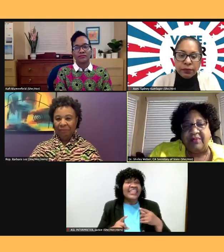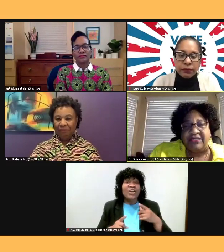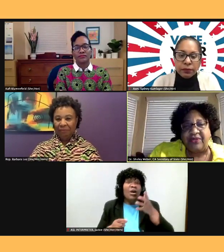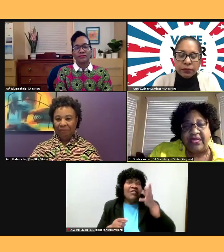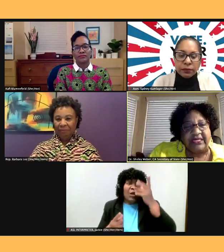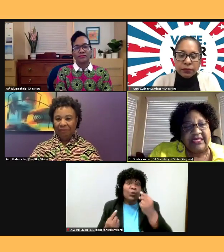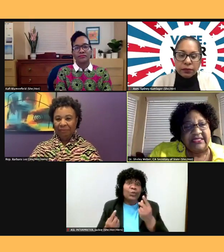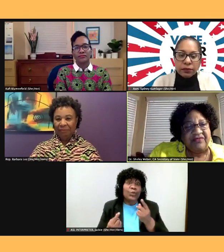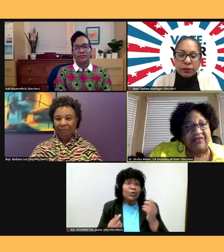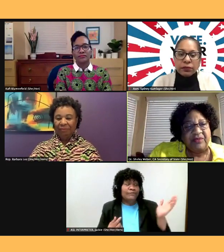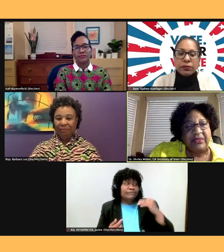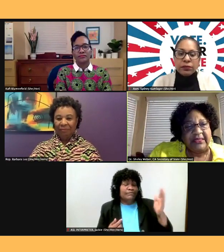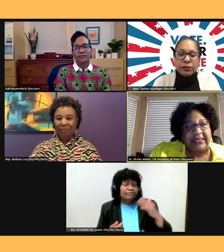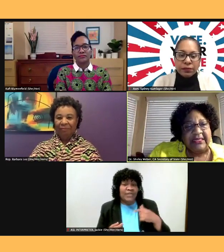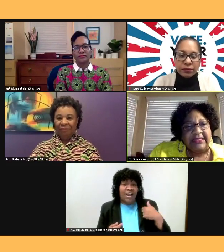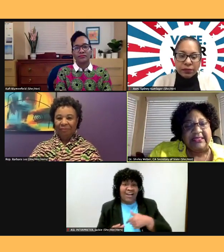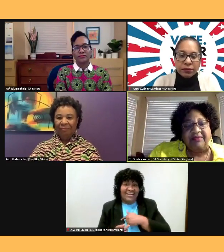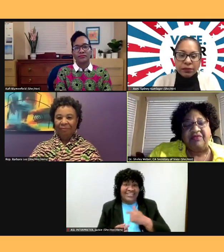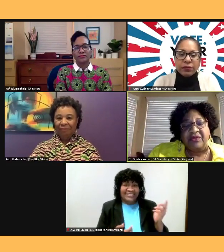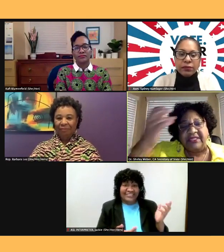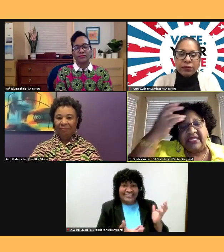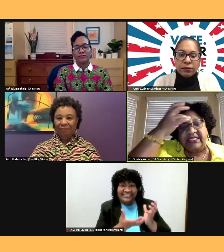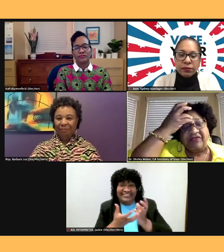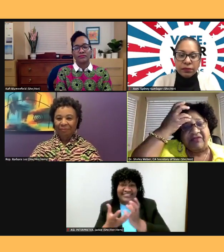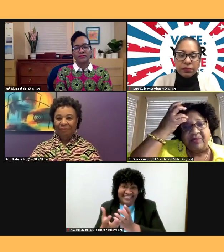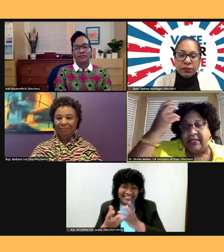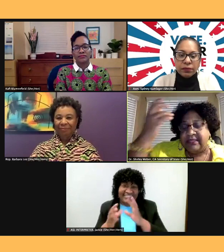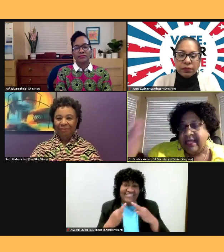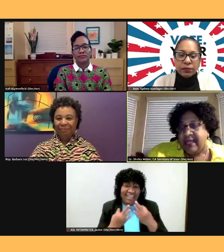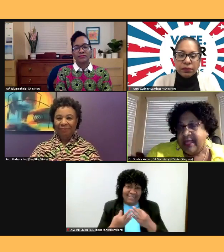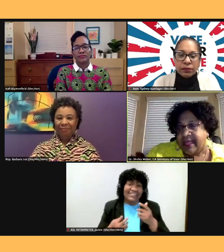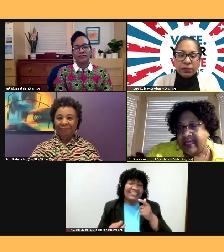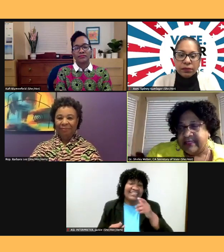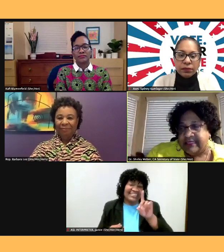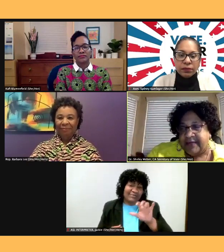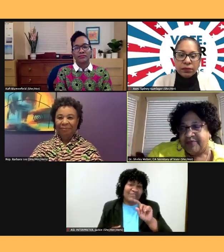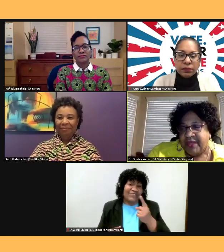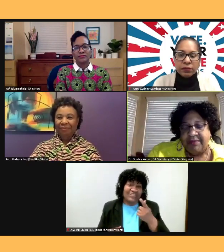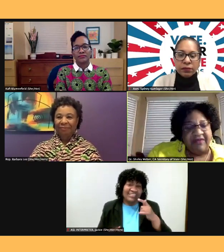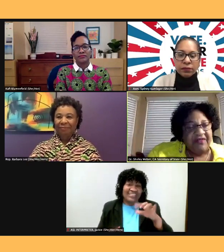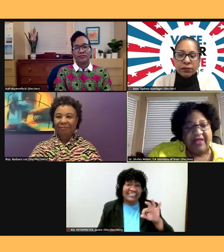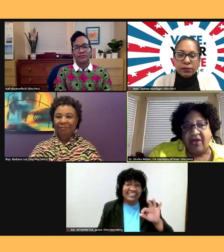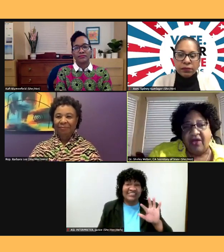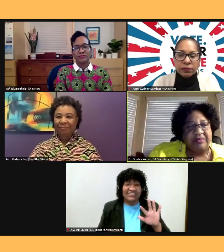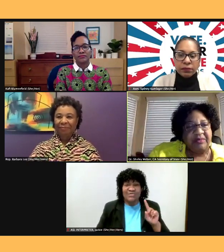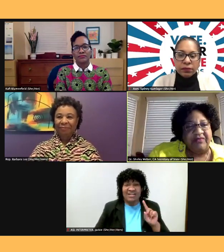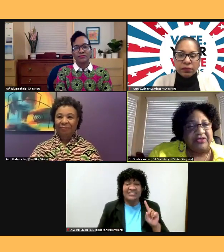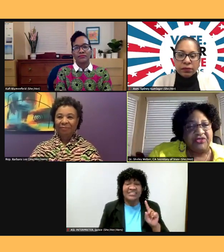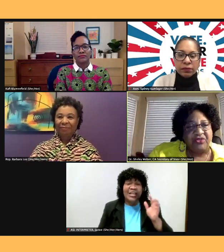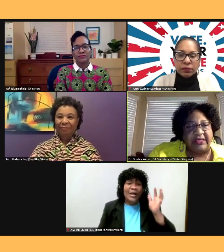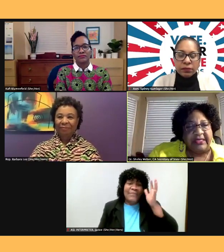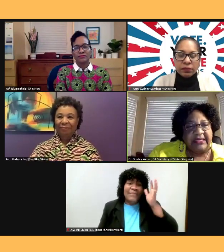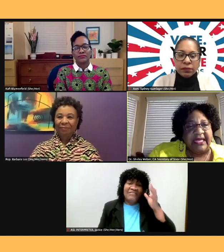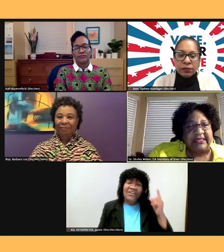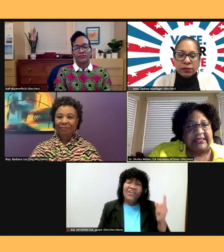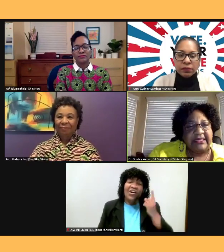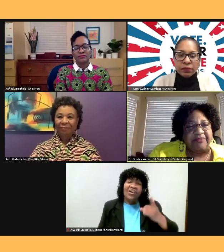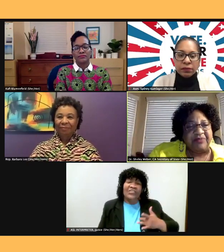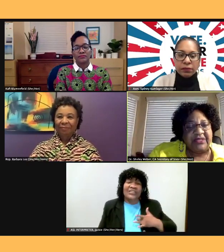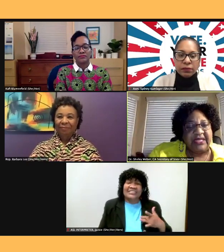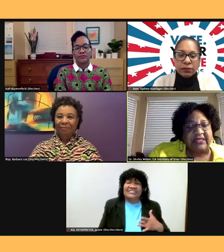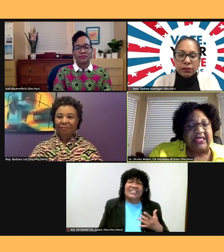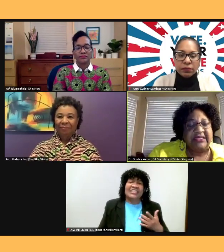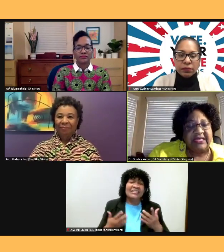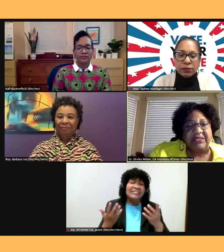1951, December 1st, 1951. And, um, but my father always believed very strongly that, um, that the thing that he